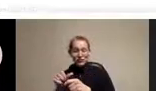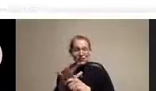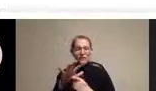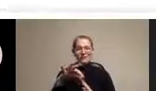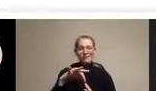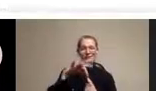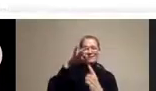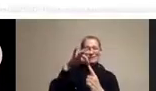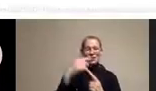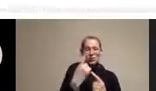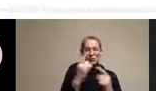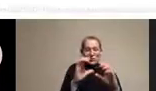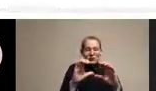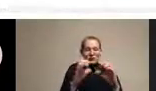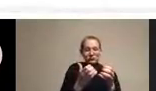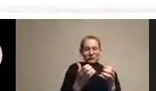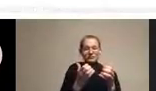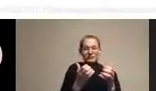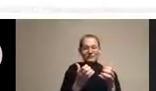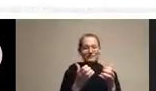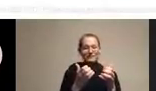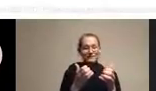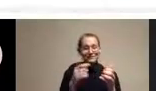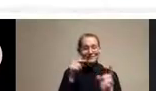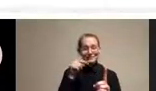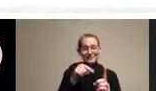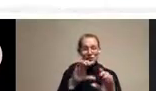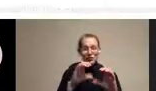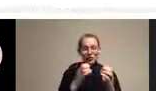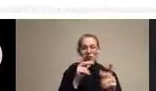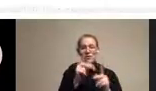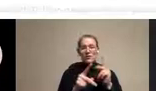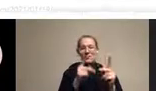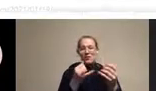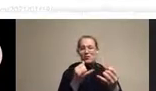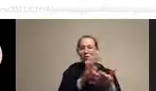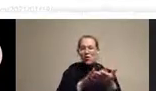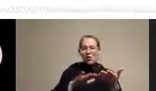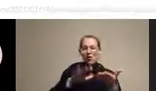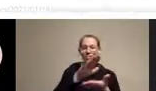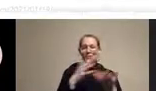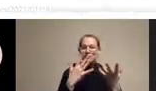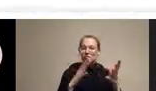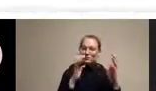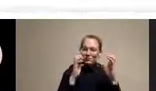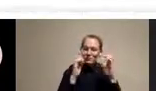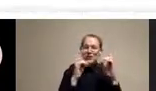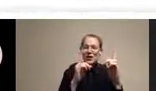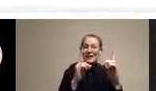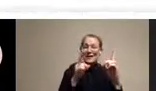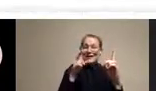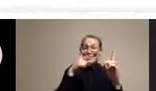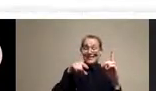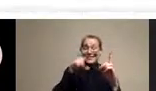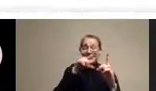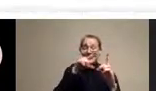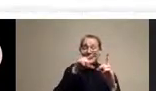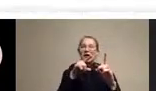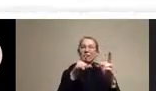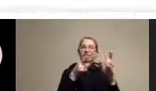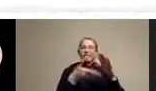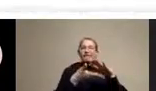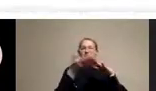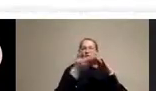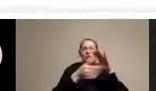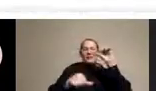income a year. Well, that group are people who are in college, who are educated, who actually do the science. And that group then did quite differently in